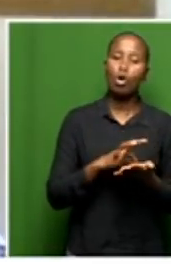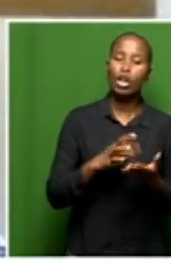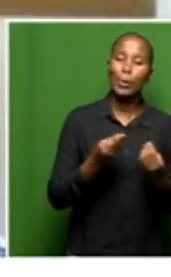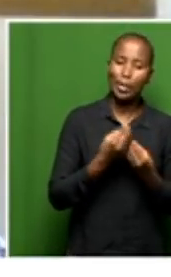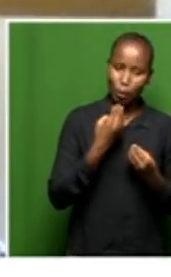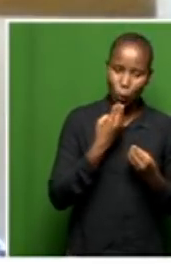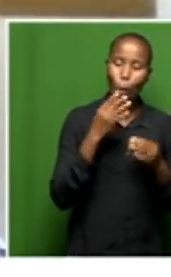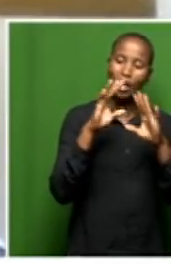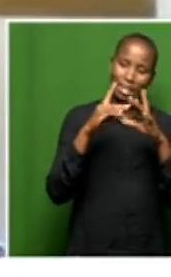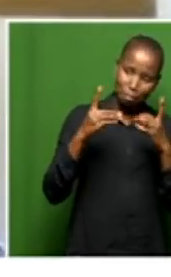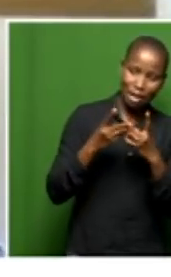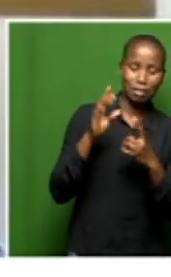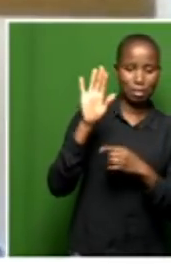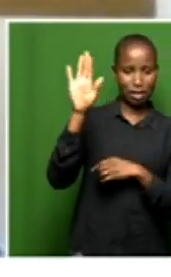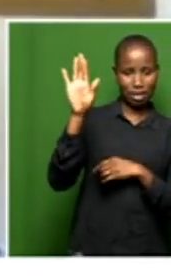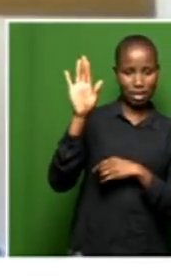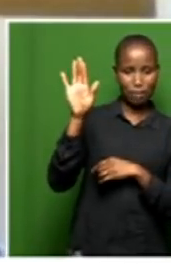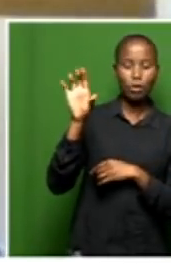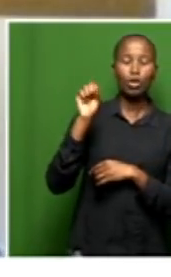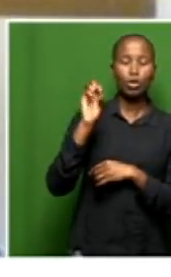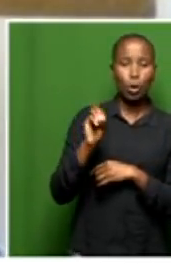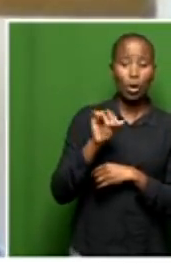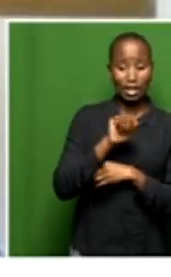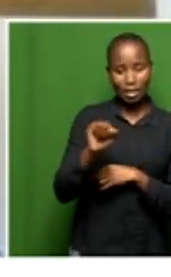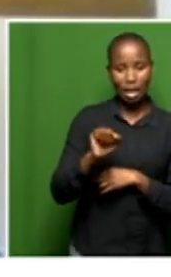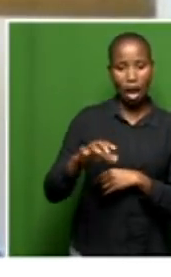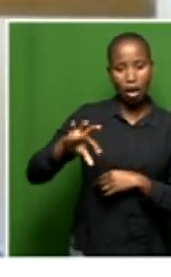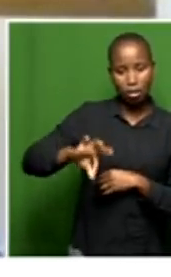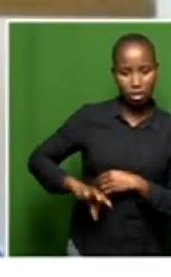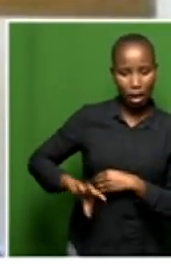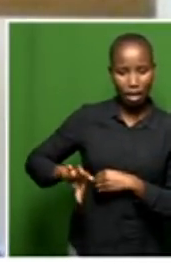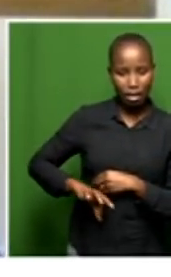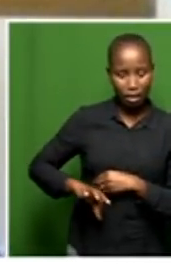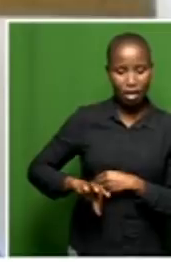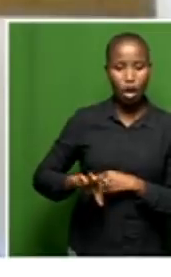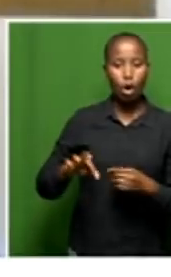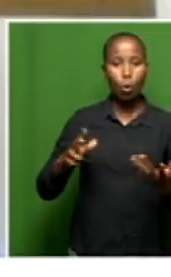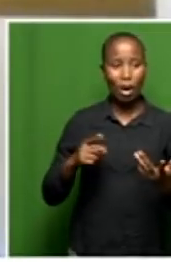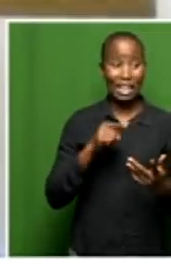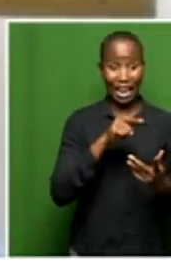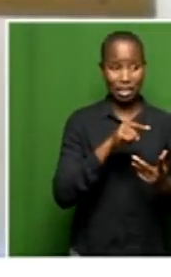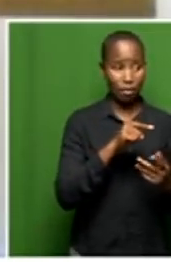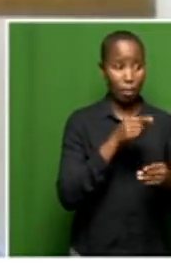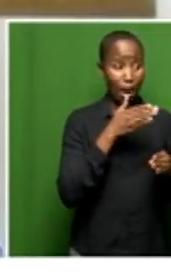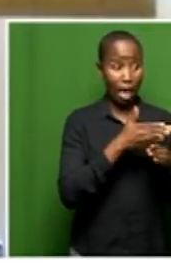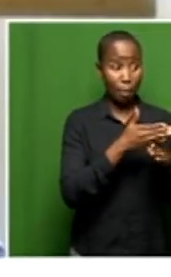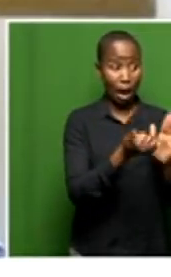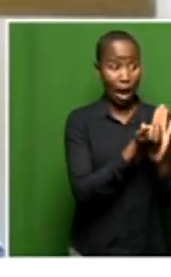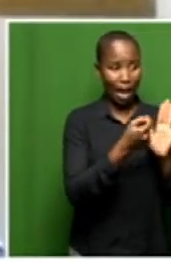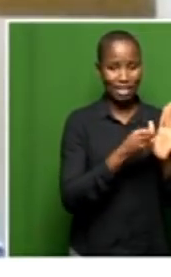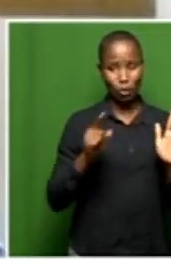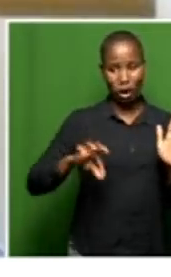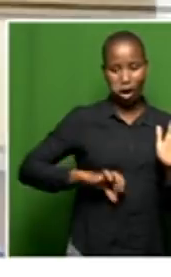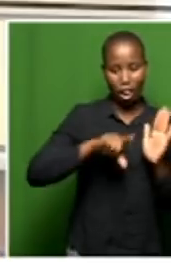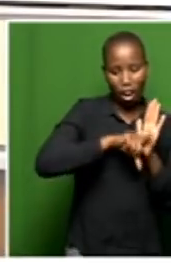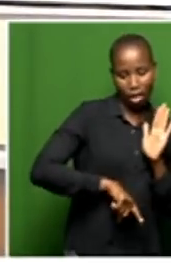my concern was that the salaries was less than the Labour Act allowed for the new wages. I get that, Ms.